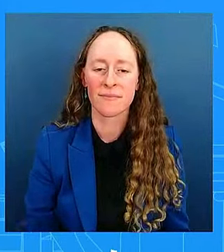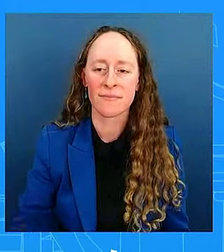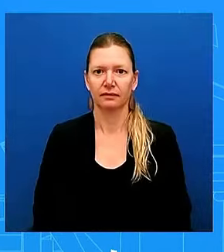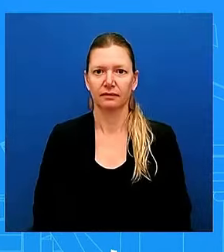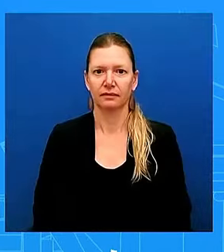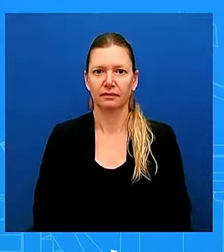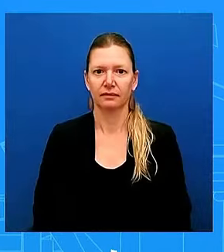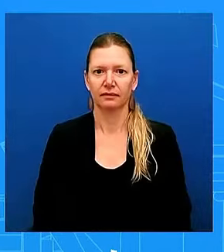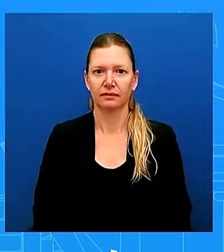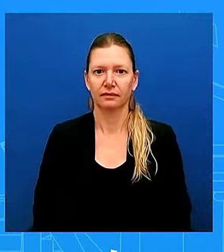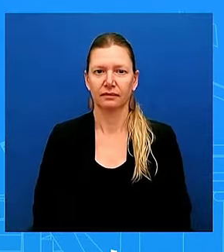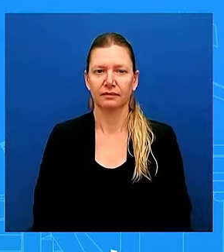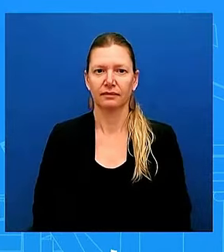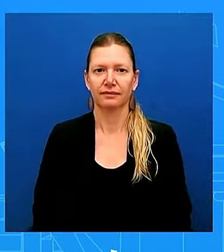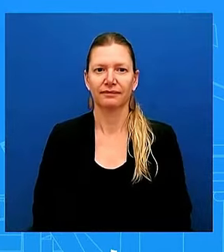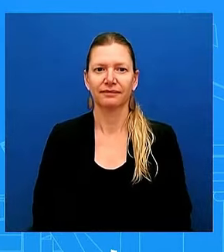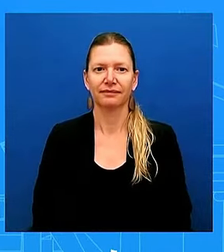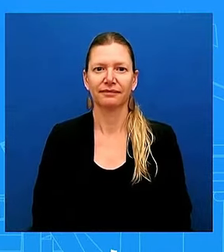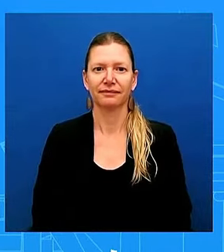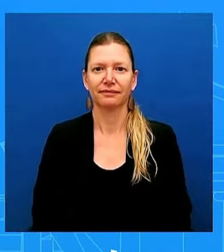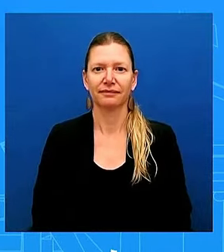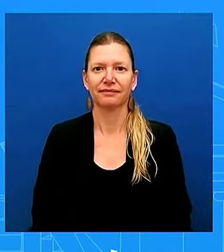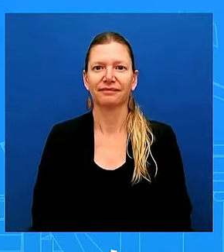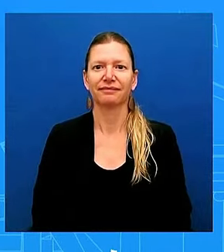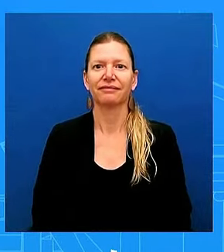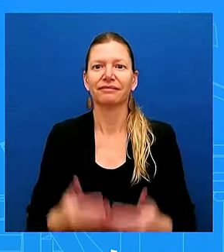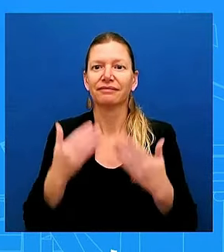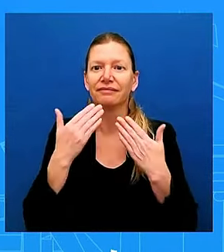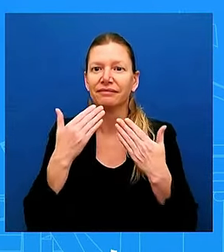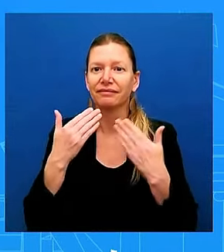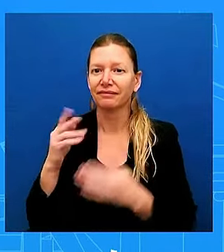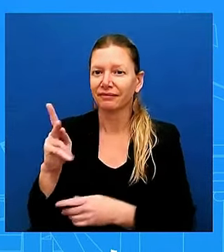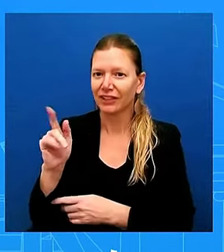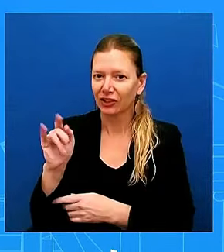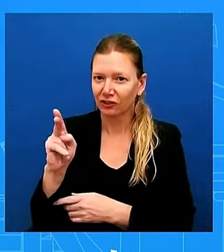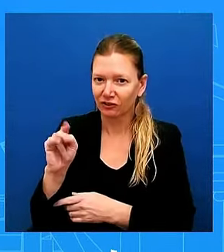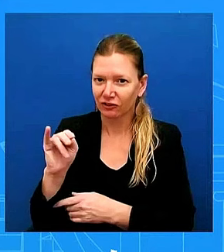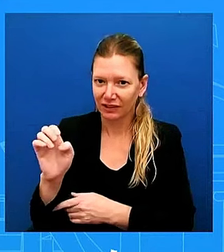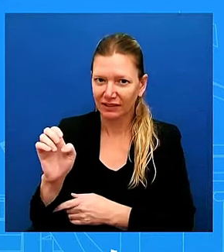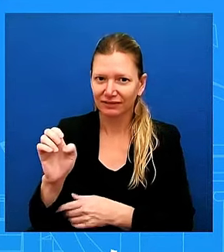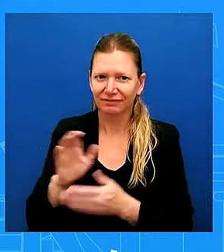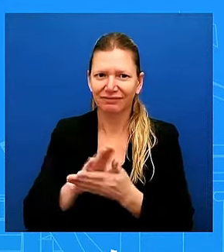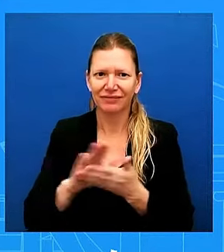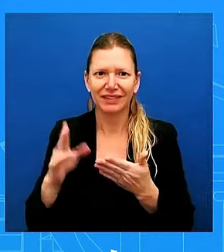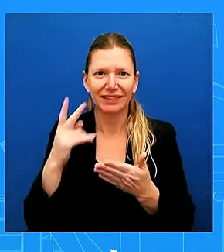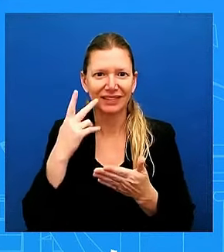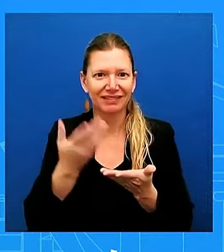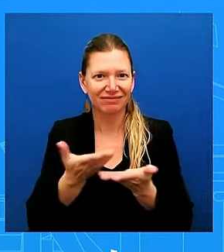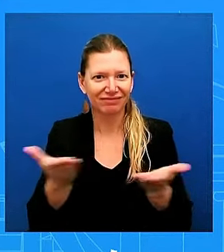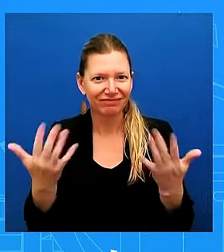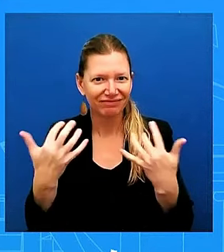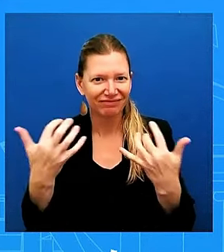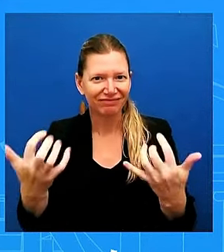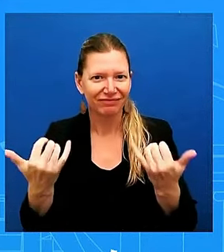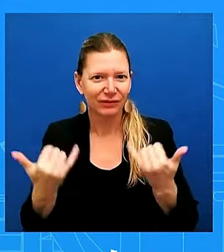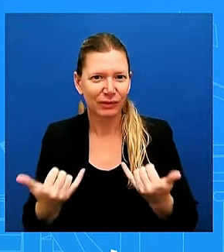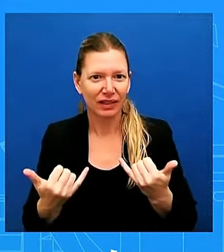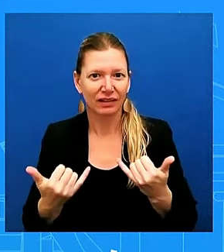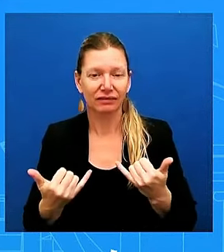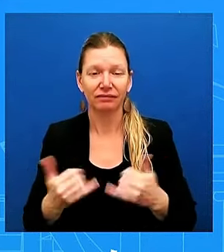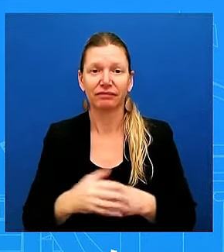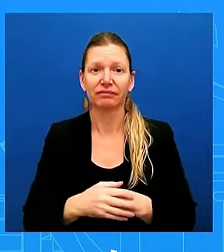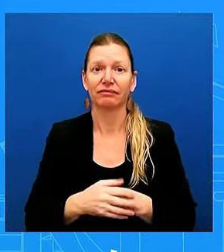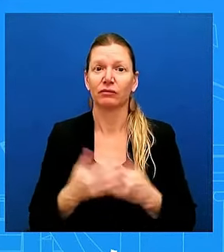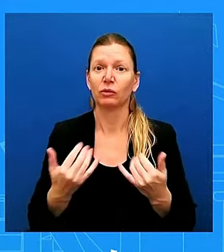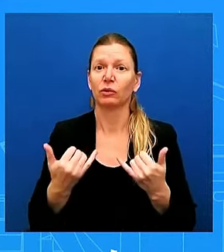Well, thanks, Corrine, and it's good to see everybody today. It is a good day for American workers and families. We